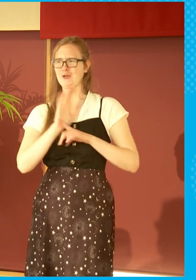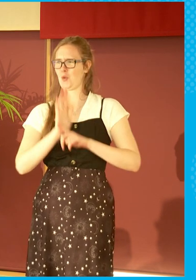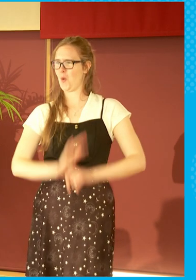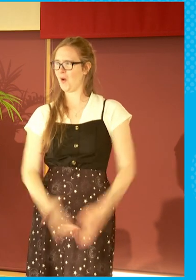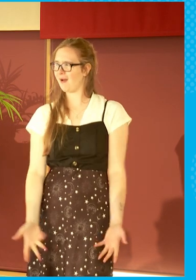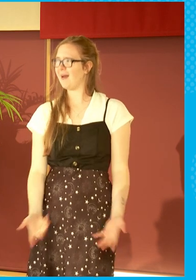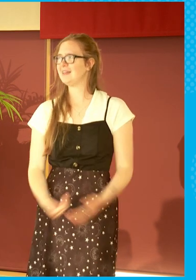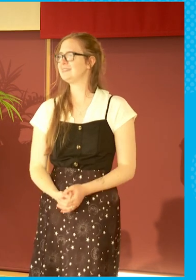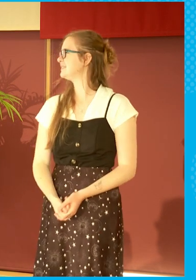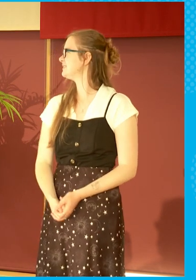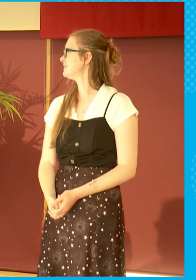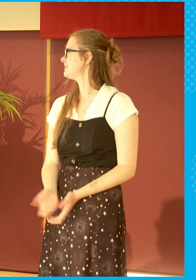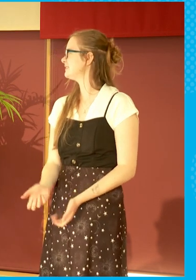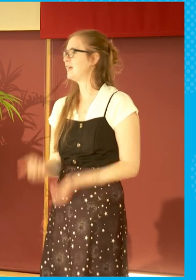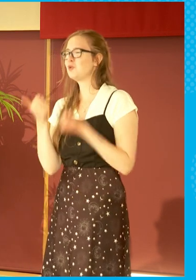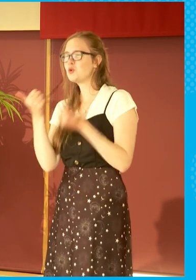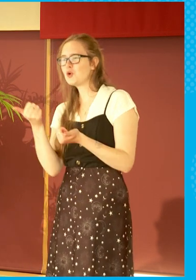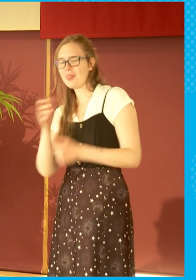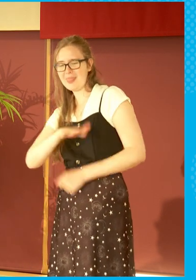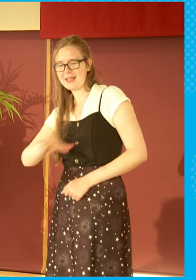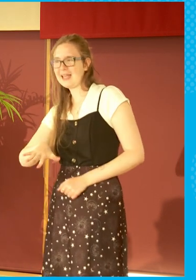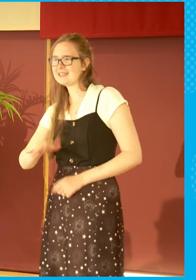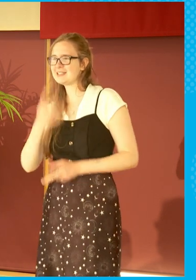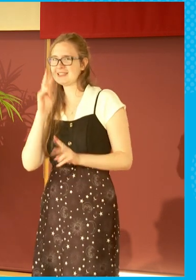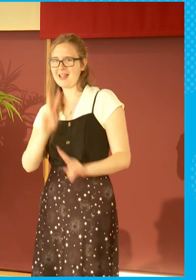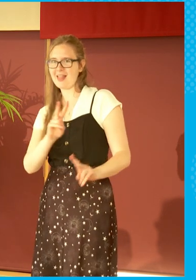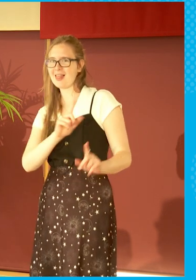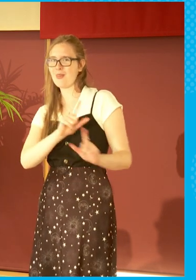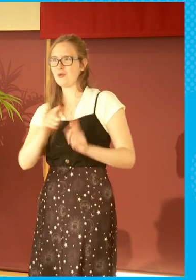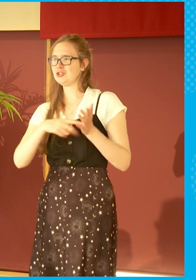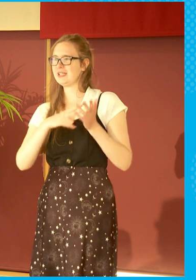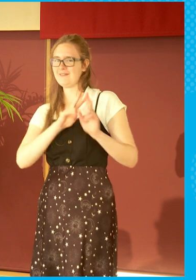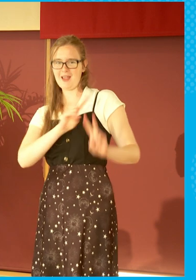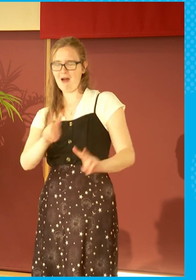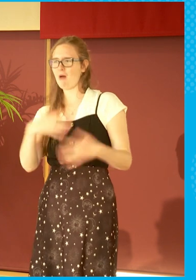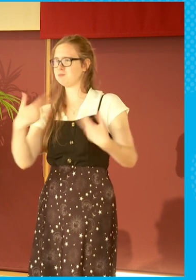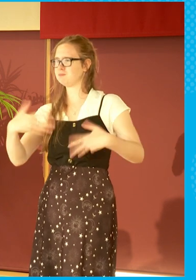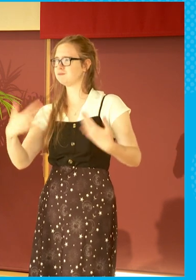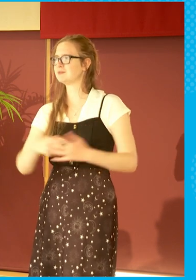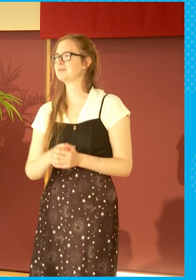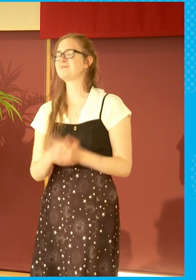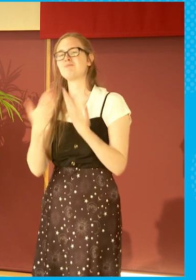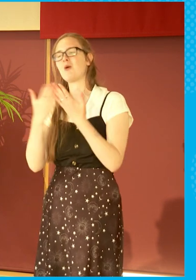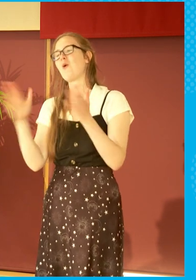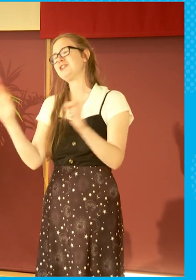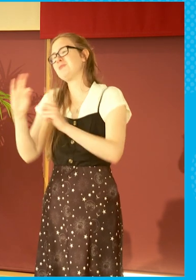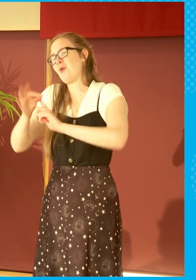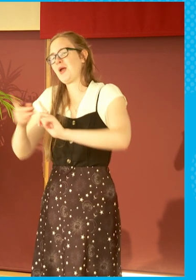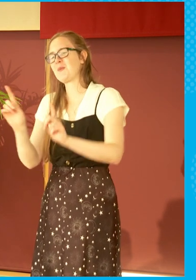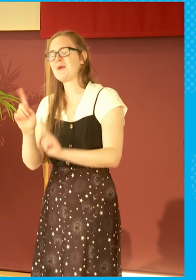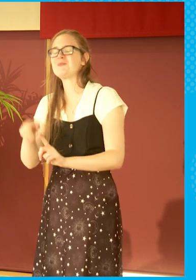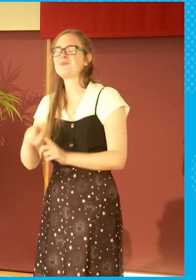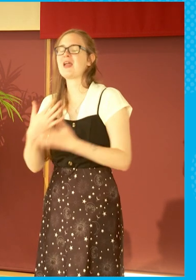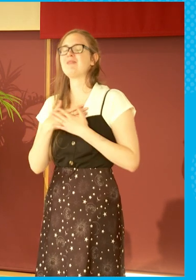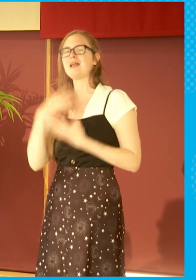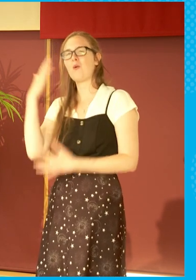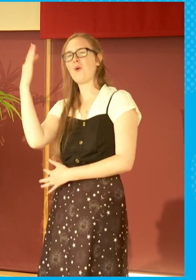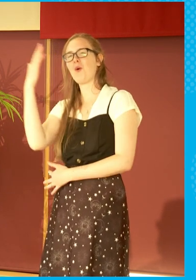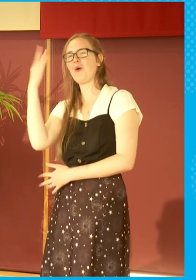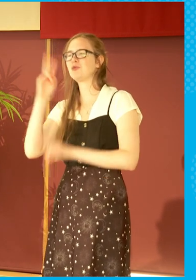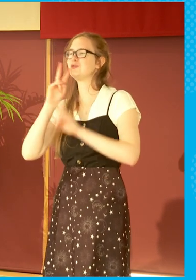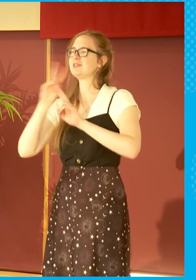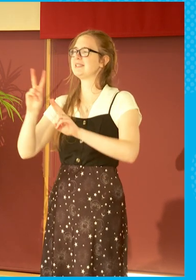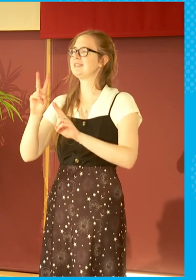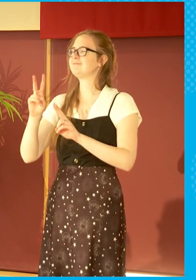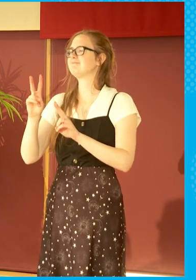Isn't it great to know because we're still watching TV too? Maybe going to that point. The wider point being, it really resonates with me, what you see about